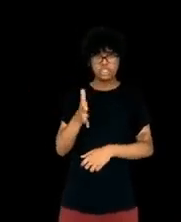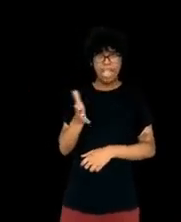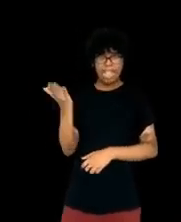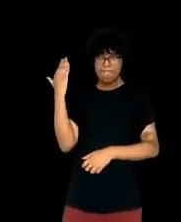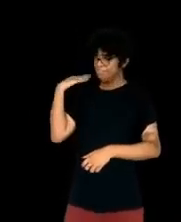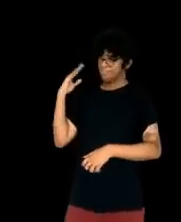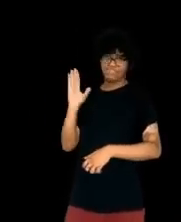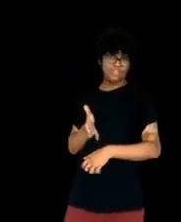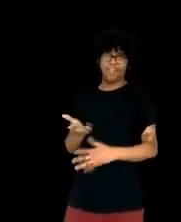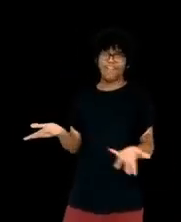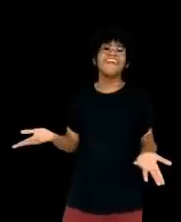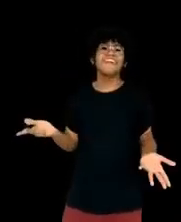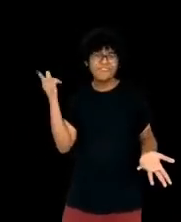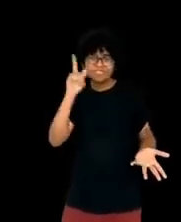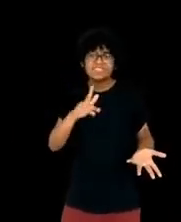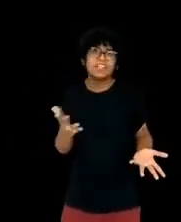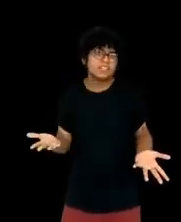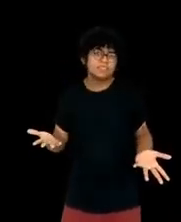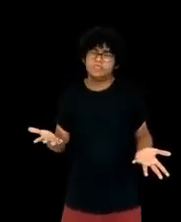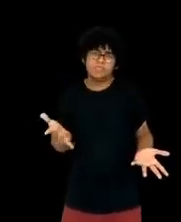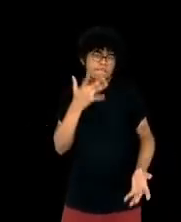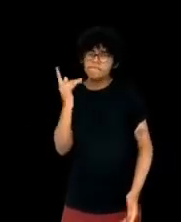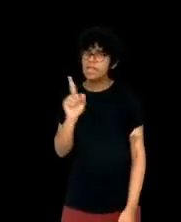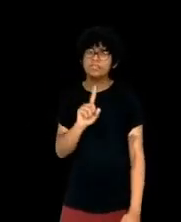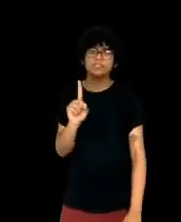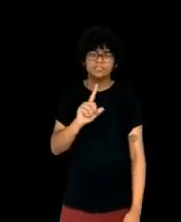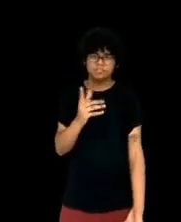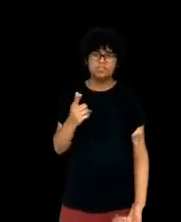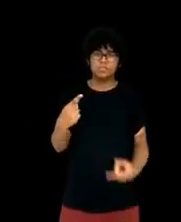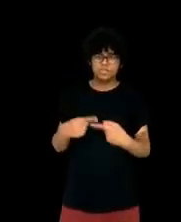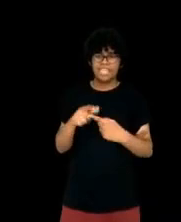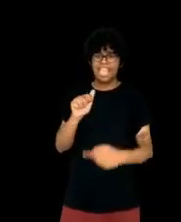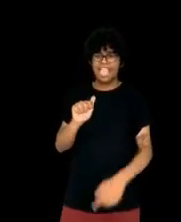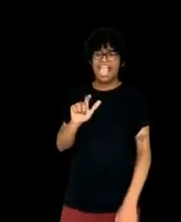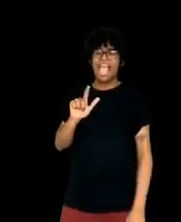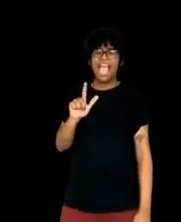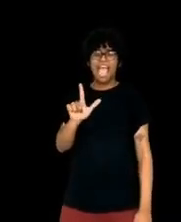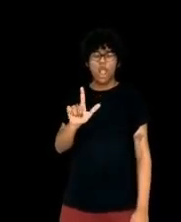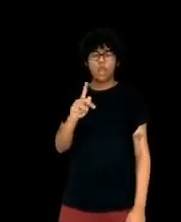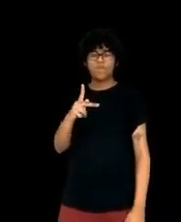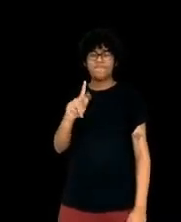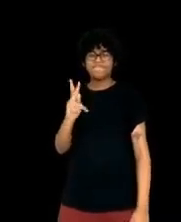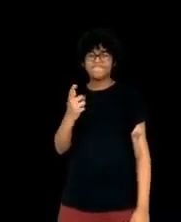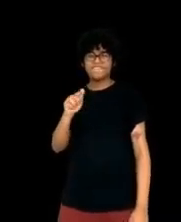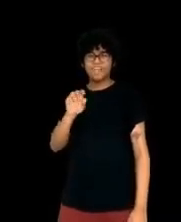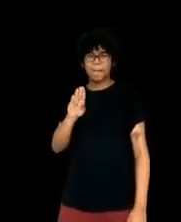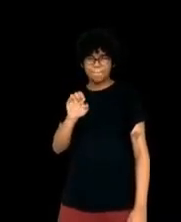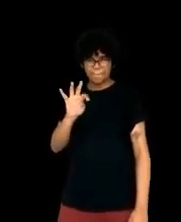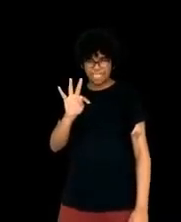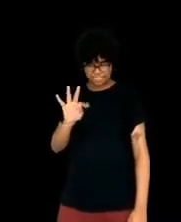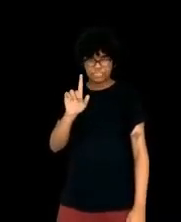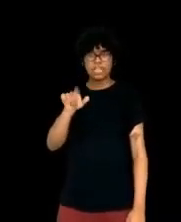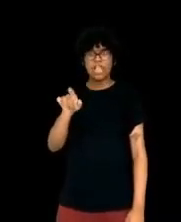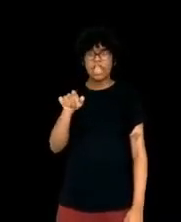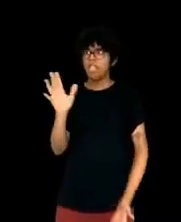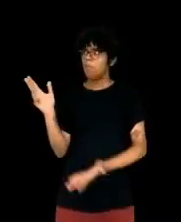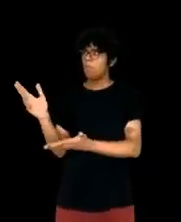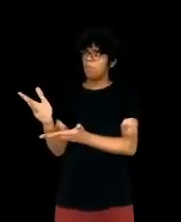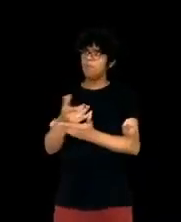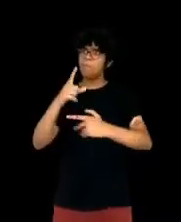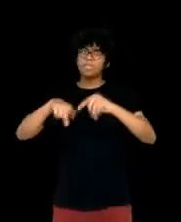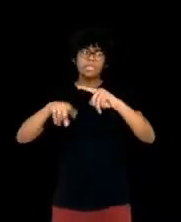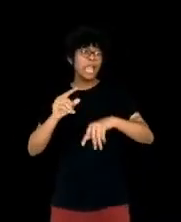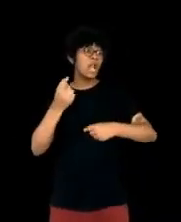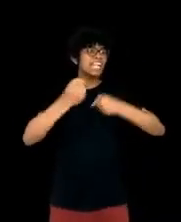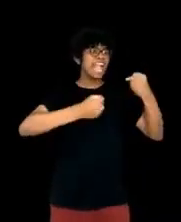comprises dozens of products and many separate companies from self-driving cars to drone delivery, to attempts to make